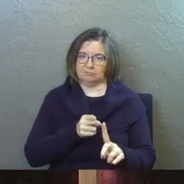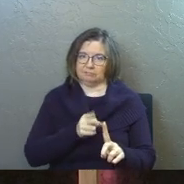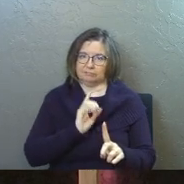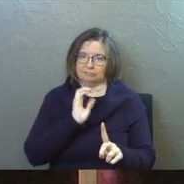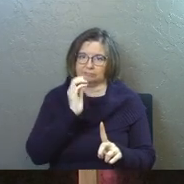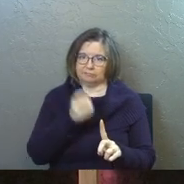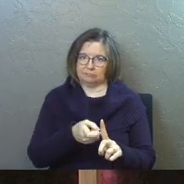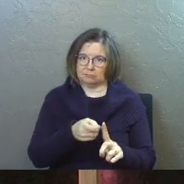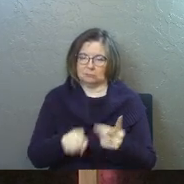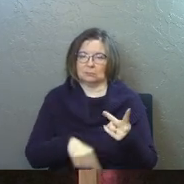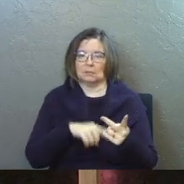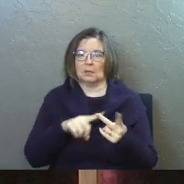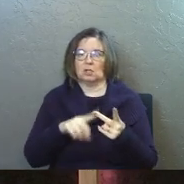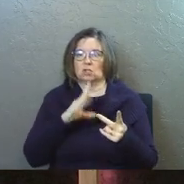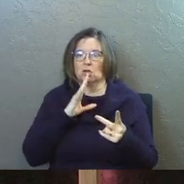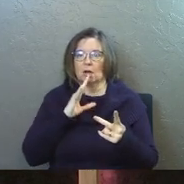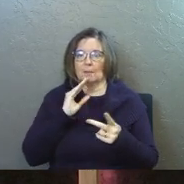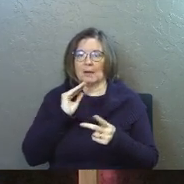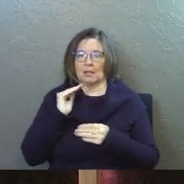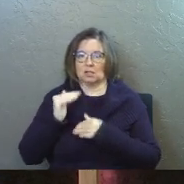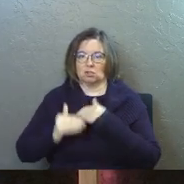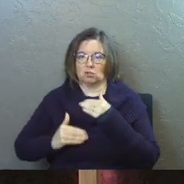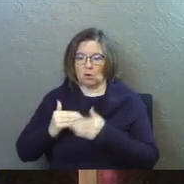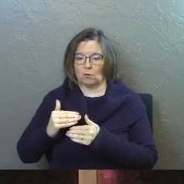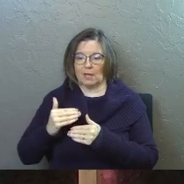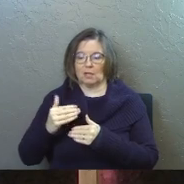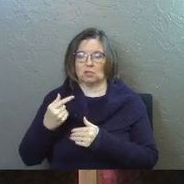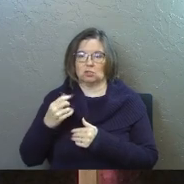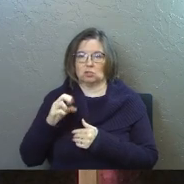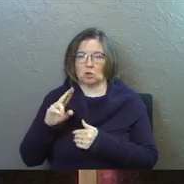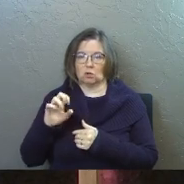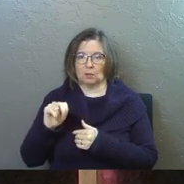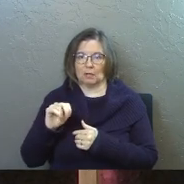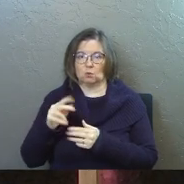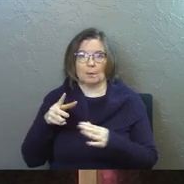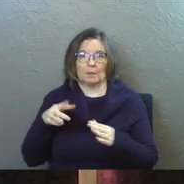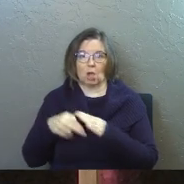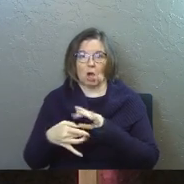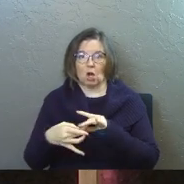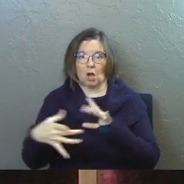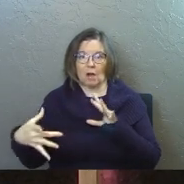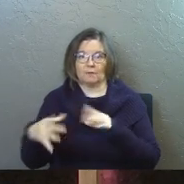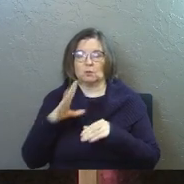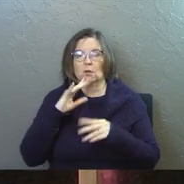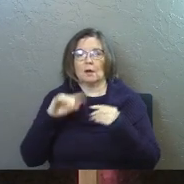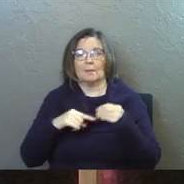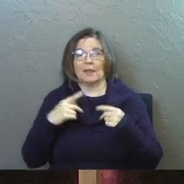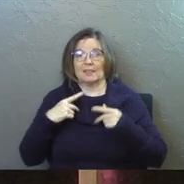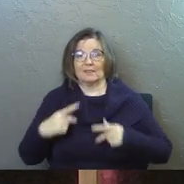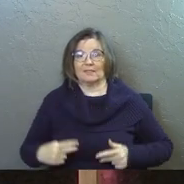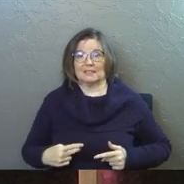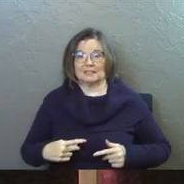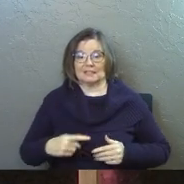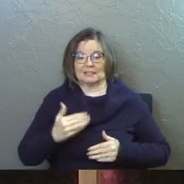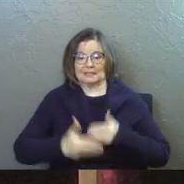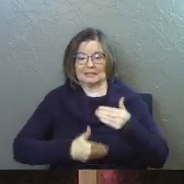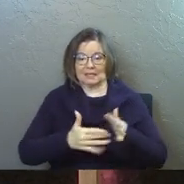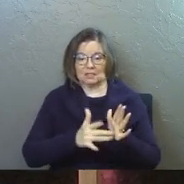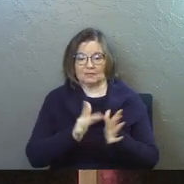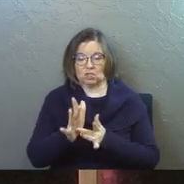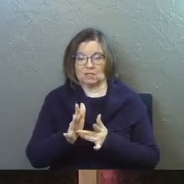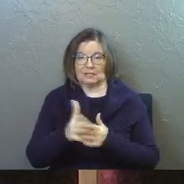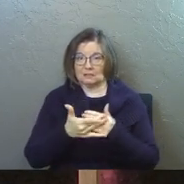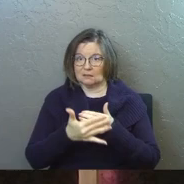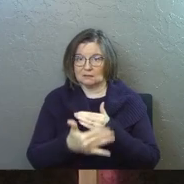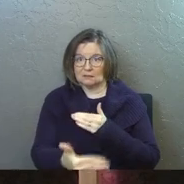but also it talks about his generation there. He says his generation is going to be cut off. So he's talking about the physical descendants of Jesus.